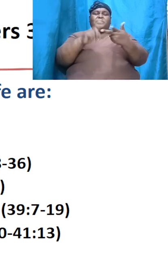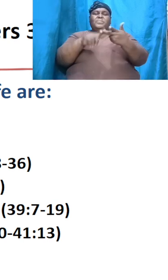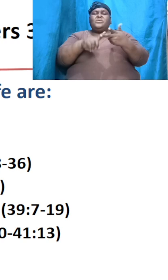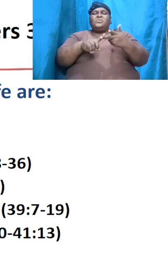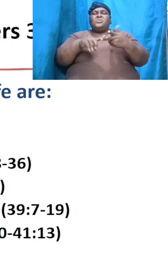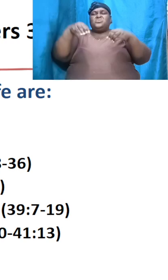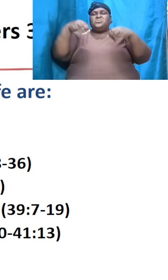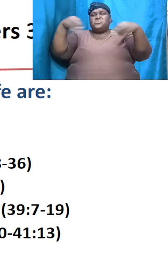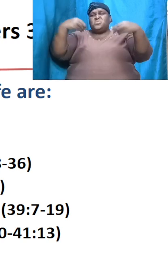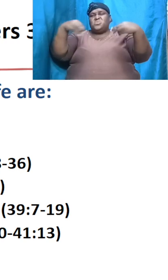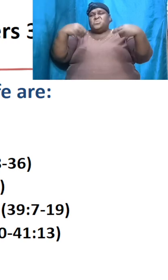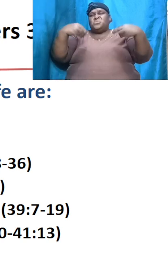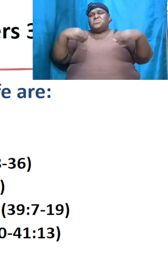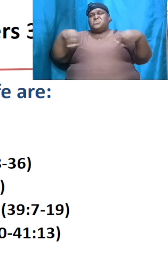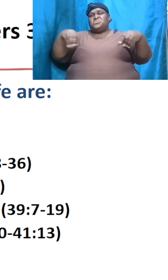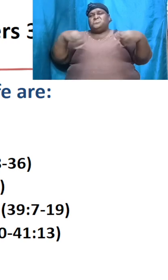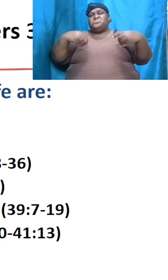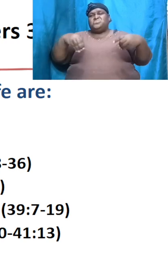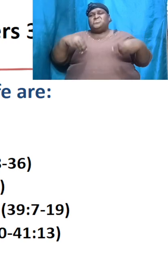Ishmaelites